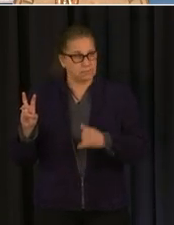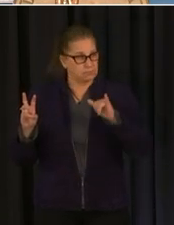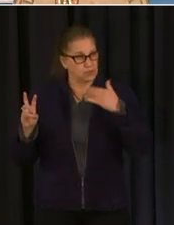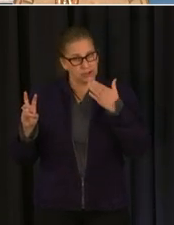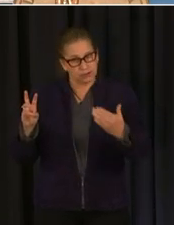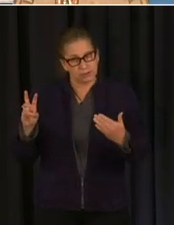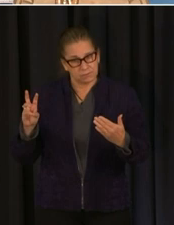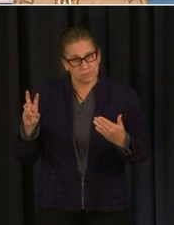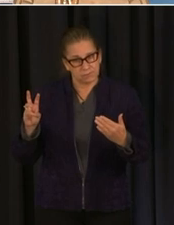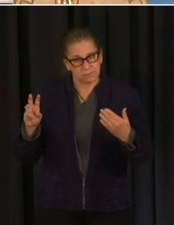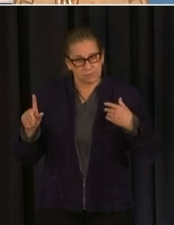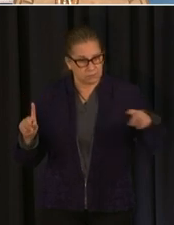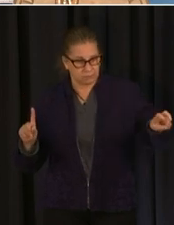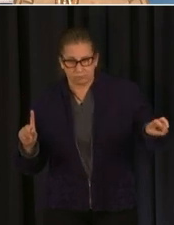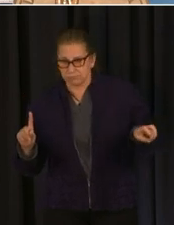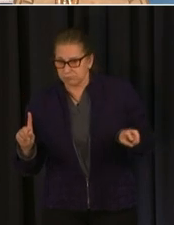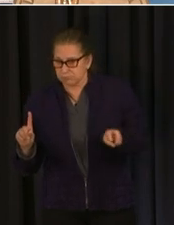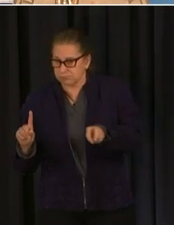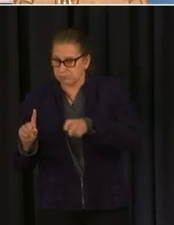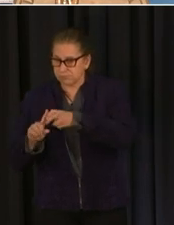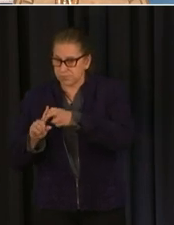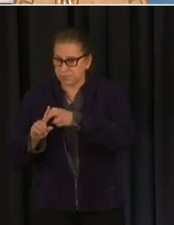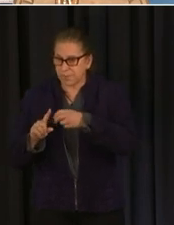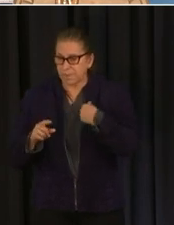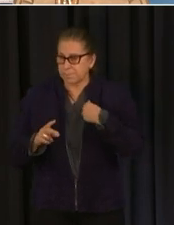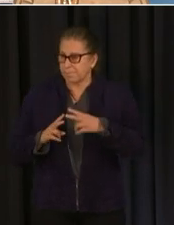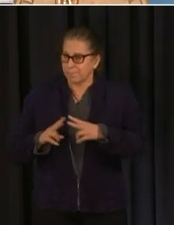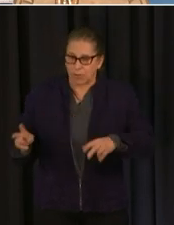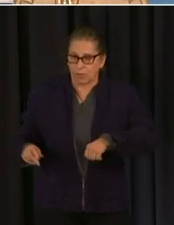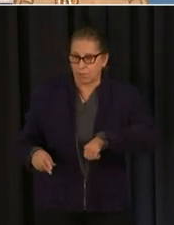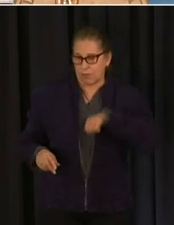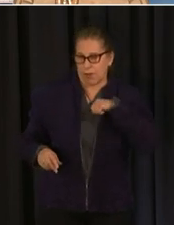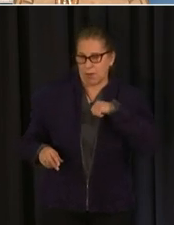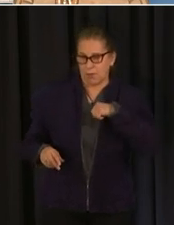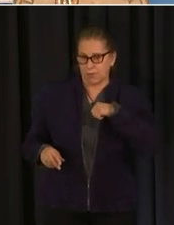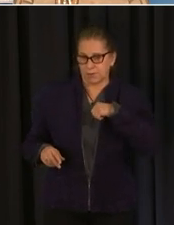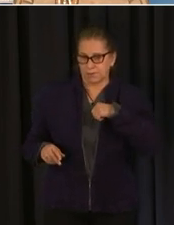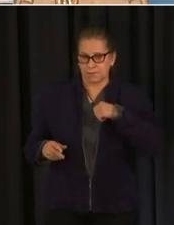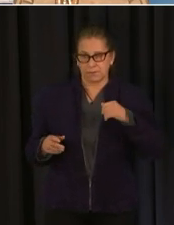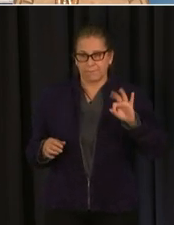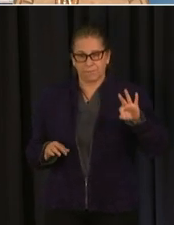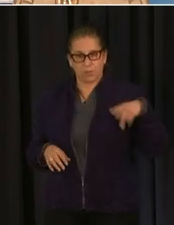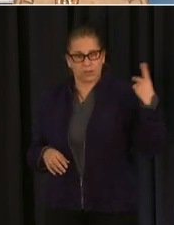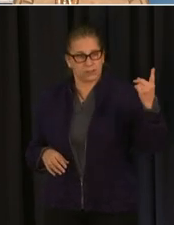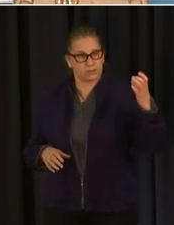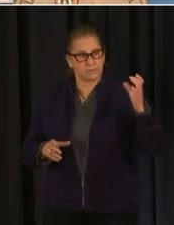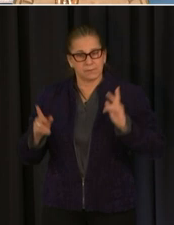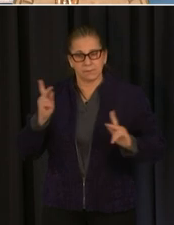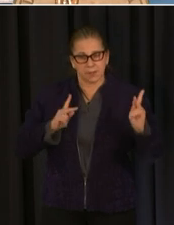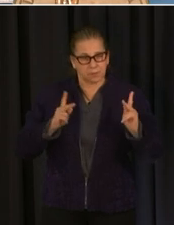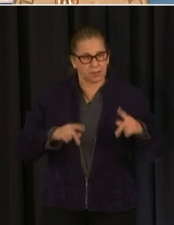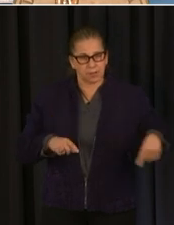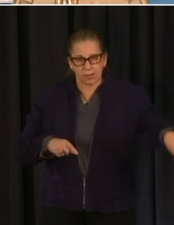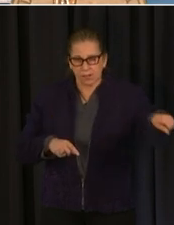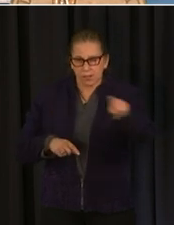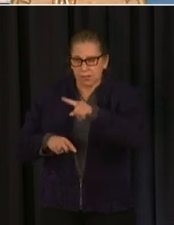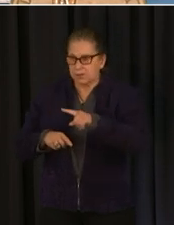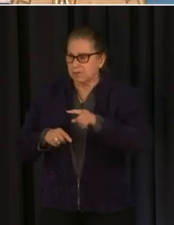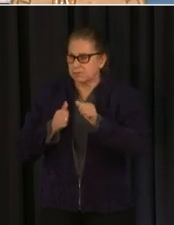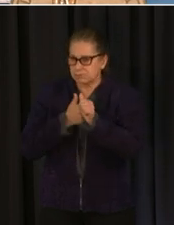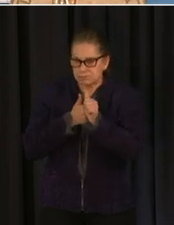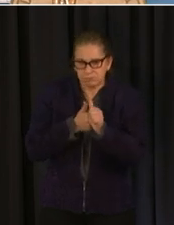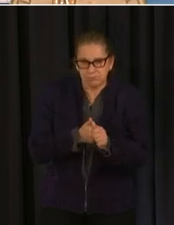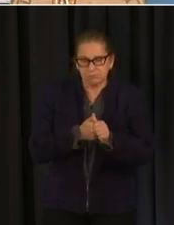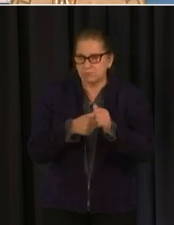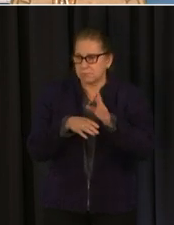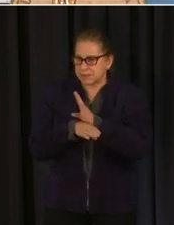said how how proud i am of dc residents and businesses who have responded